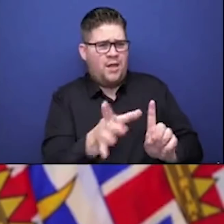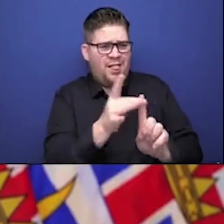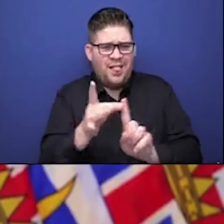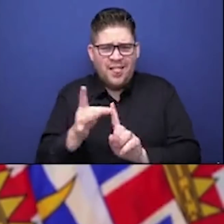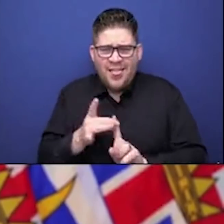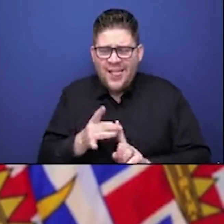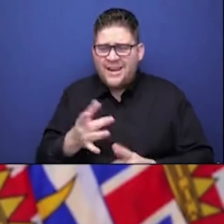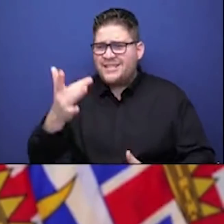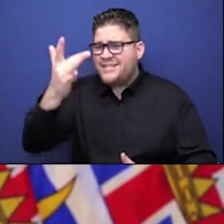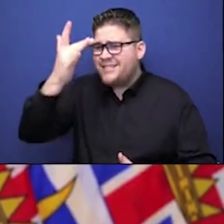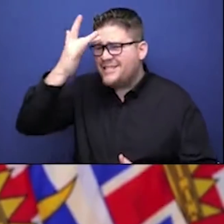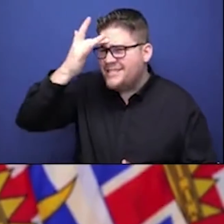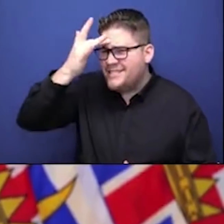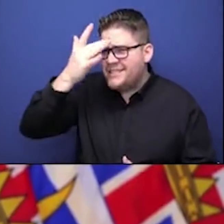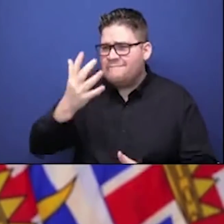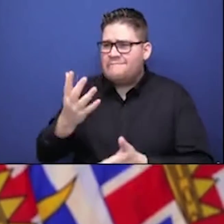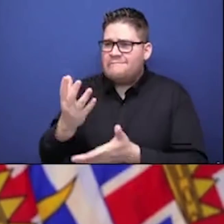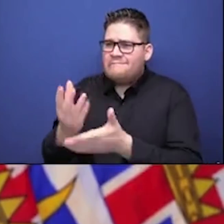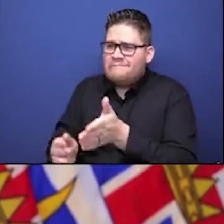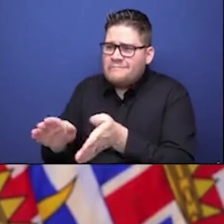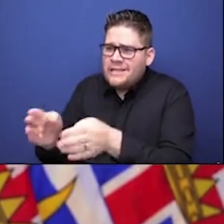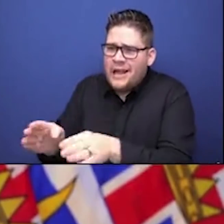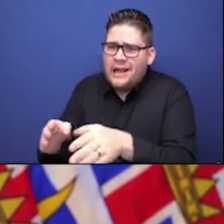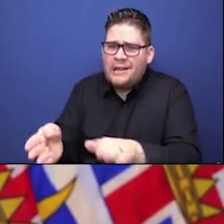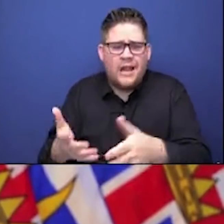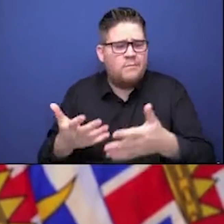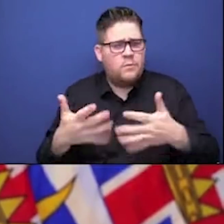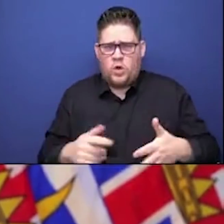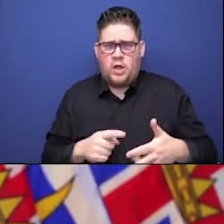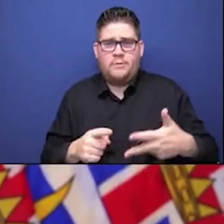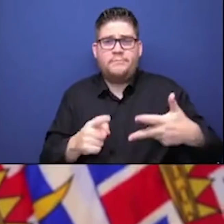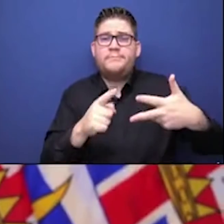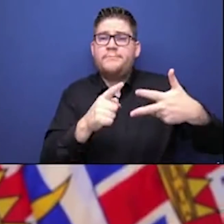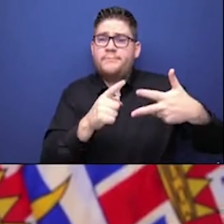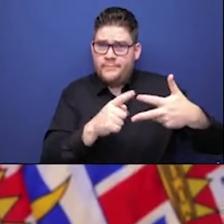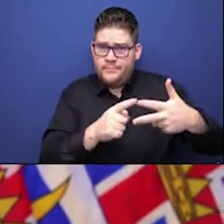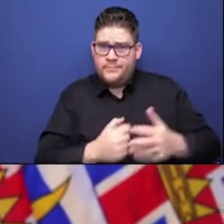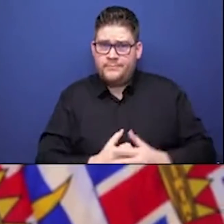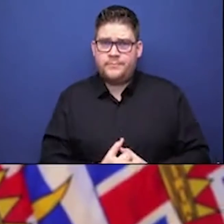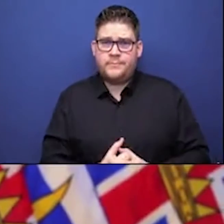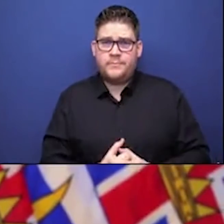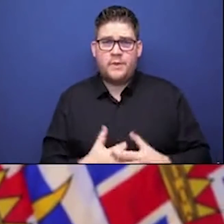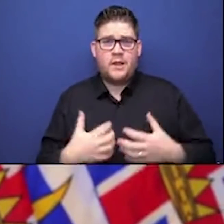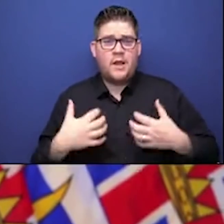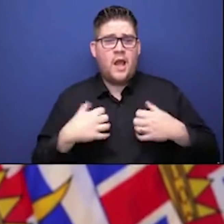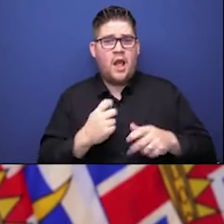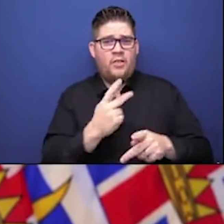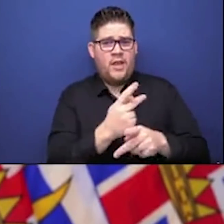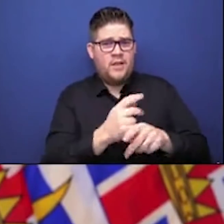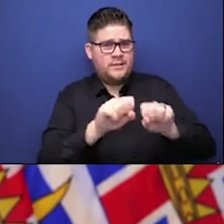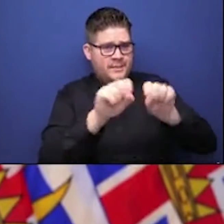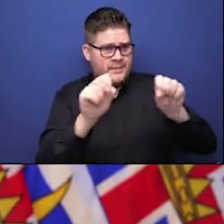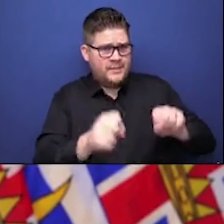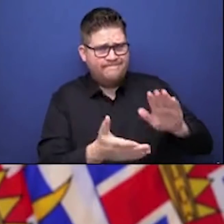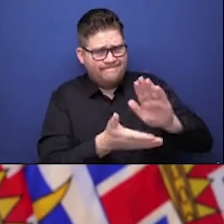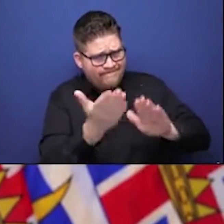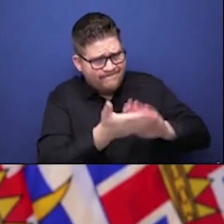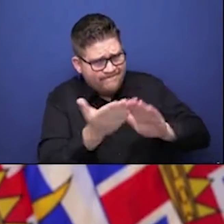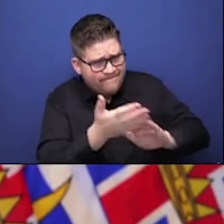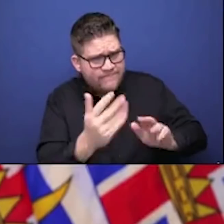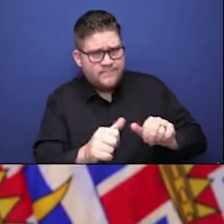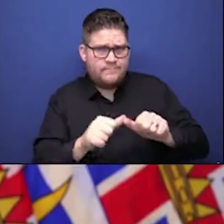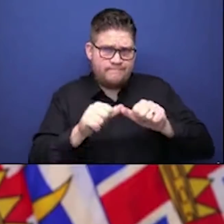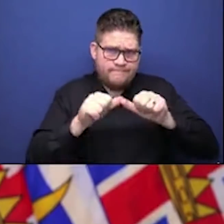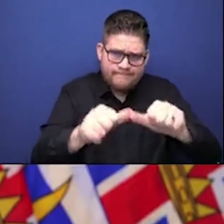to keep our health system fully functioning so that anyone who needs the care that can get the care that they need